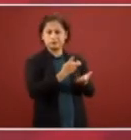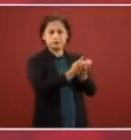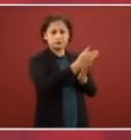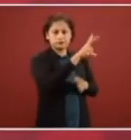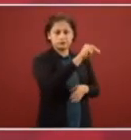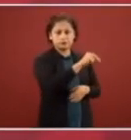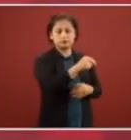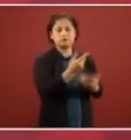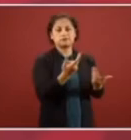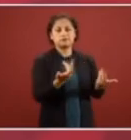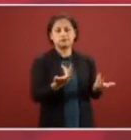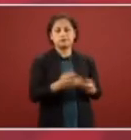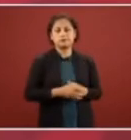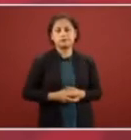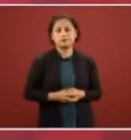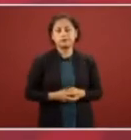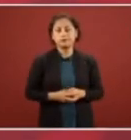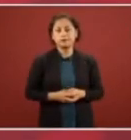paid